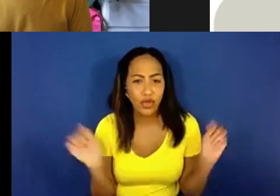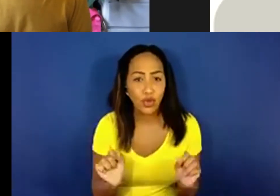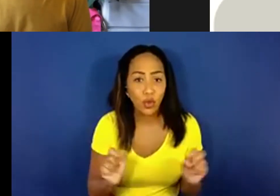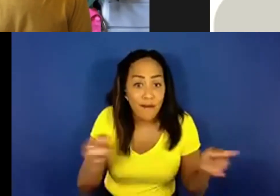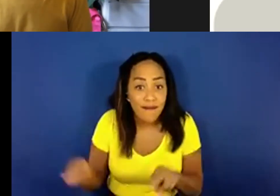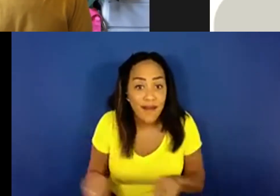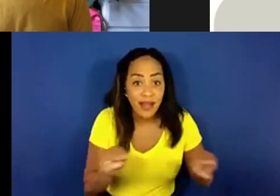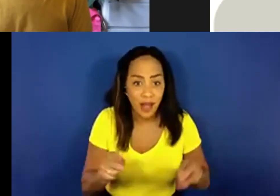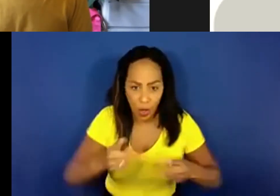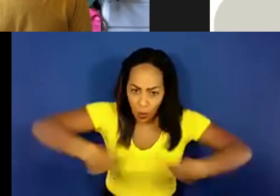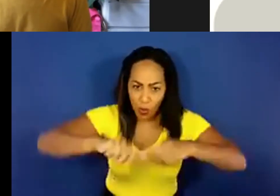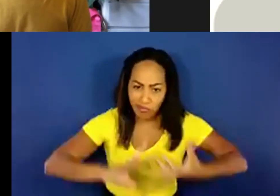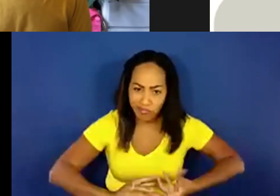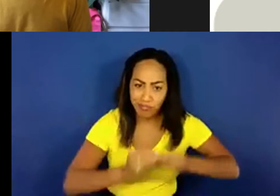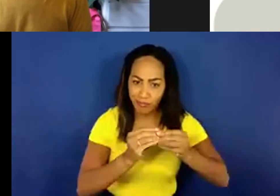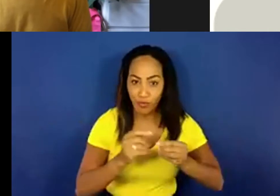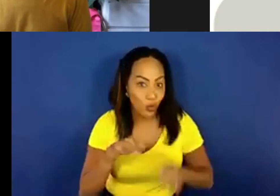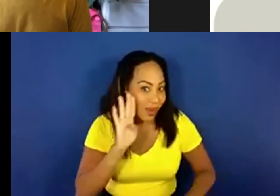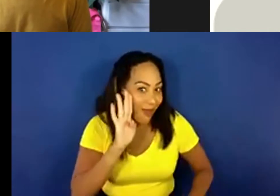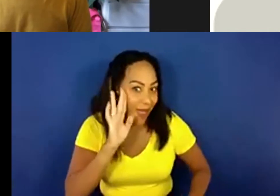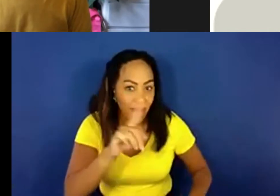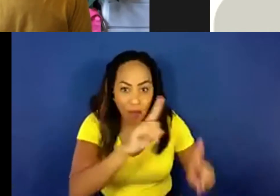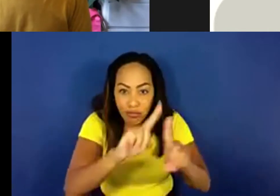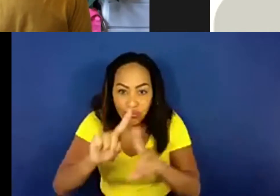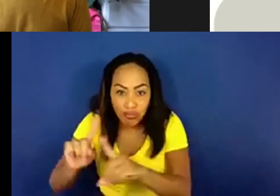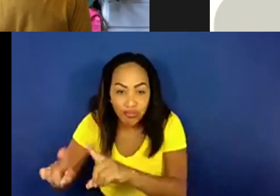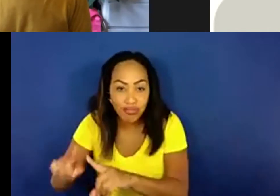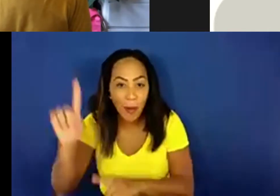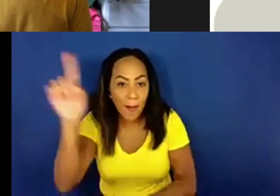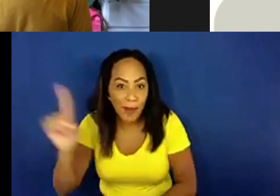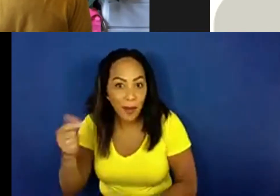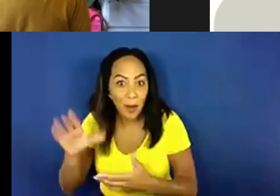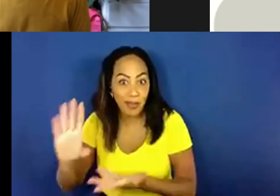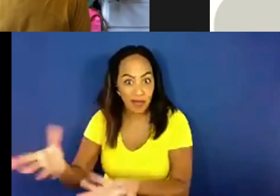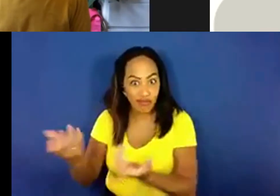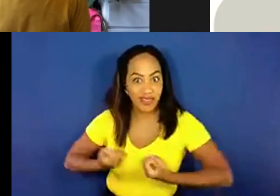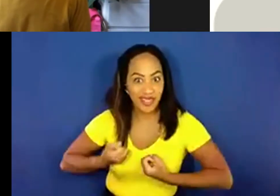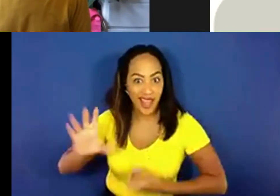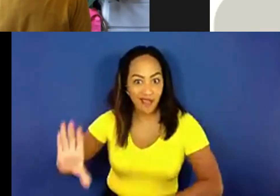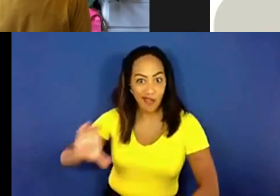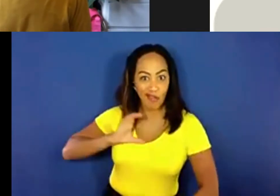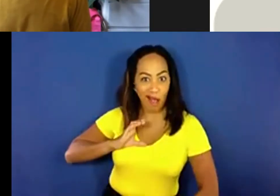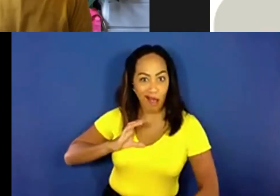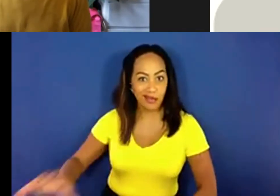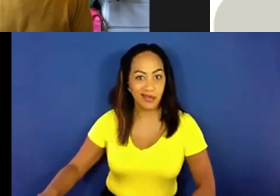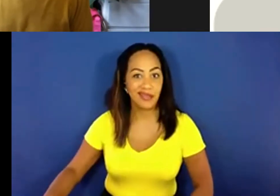actually hear from some of the people who received the grant and benefited from